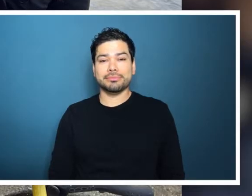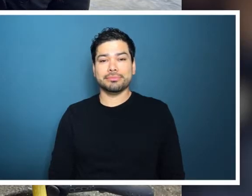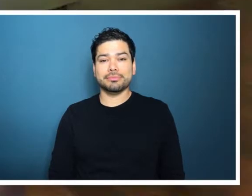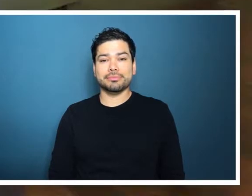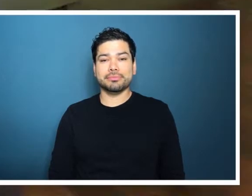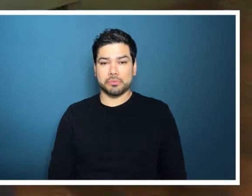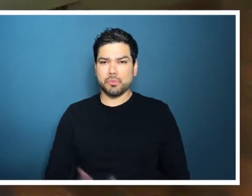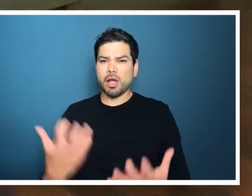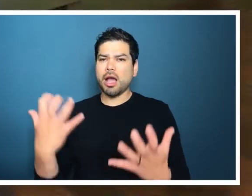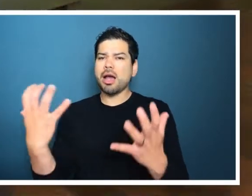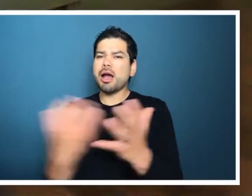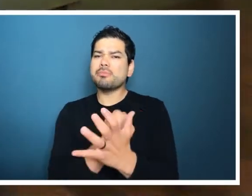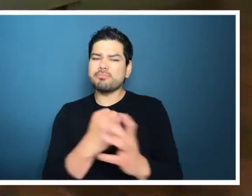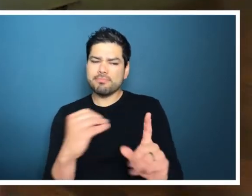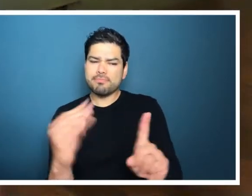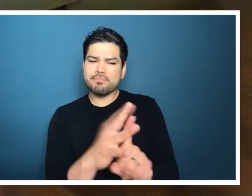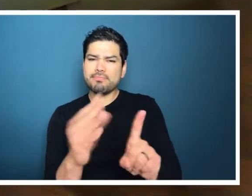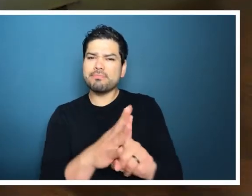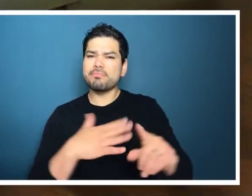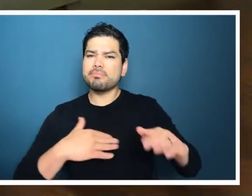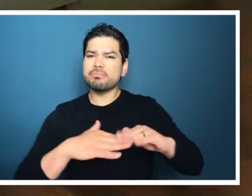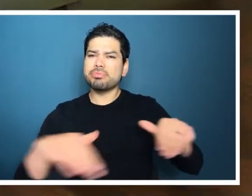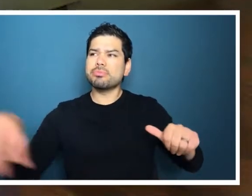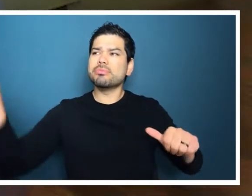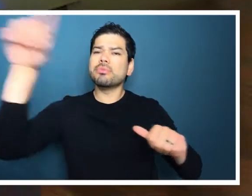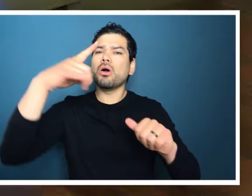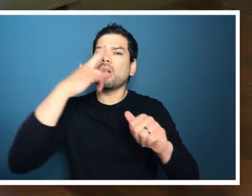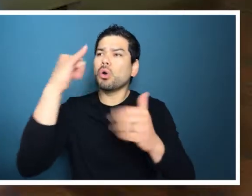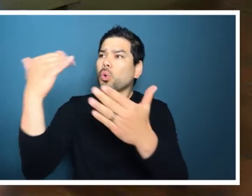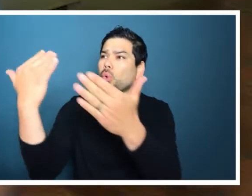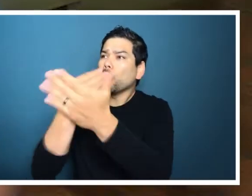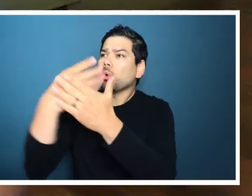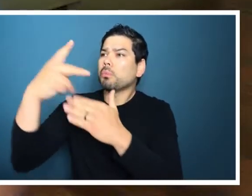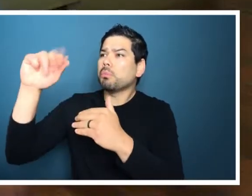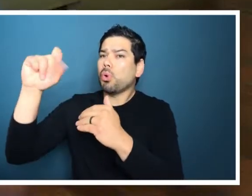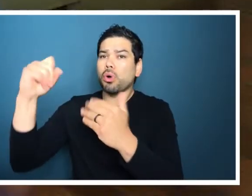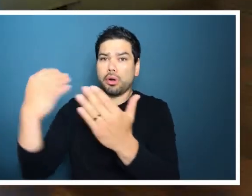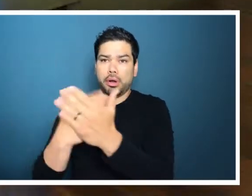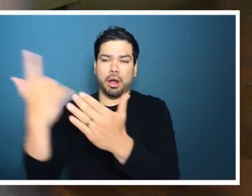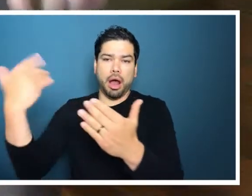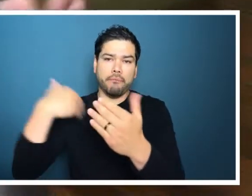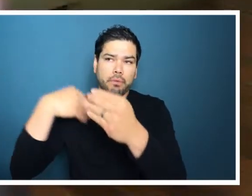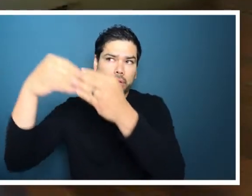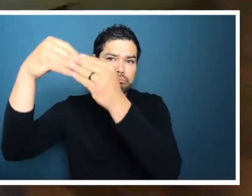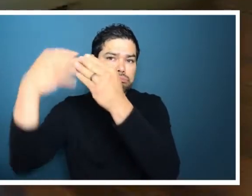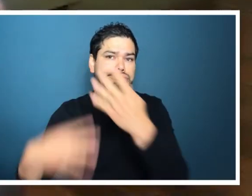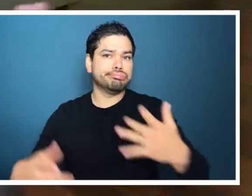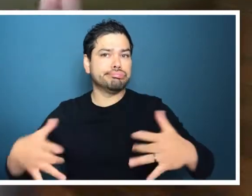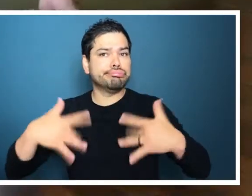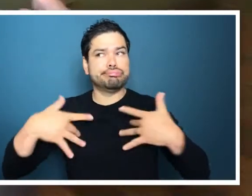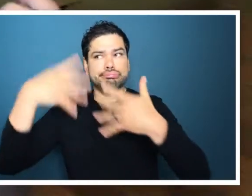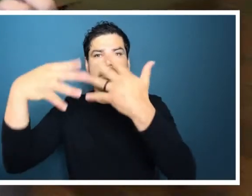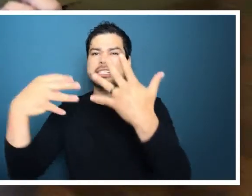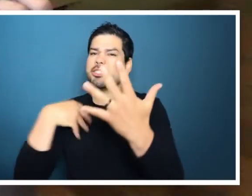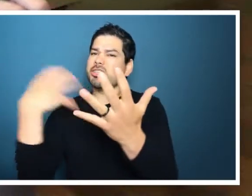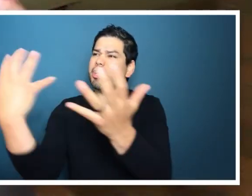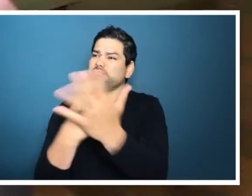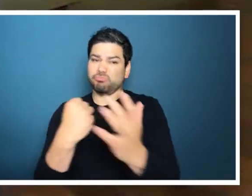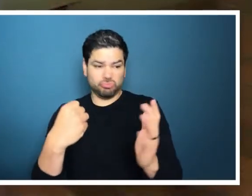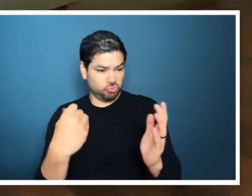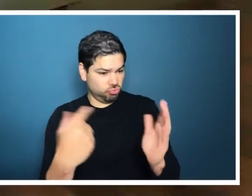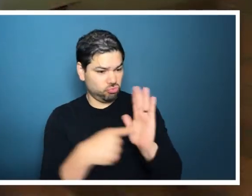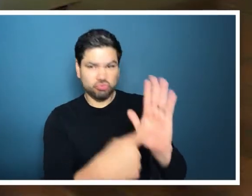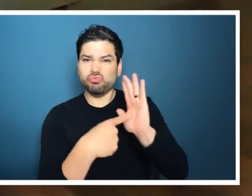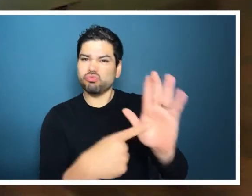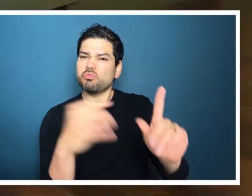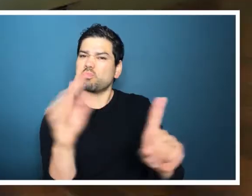And it's just why you expose them to something new in the world. We have a lot of things to do in King County, so